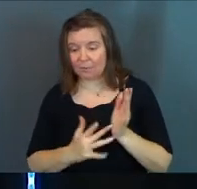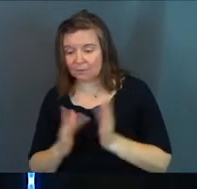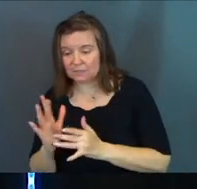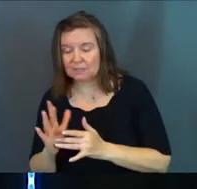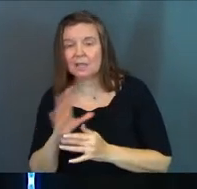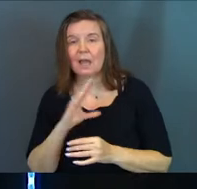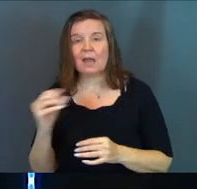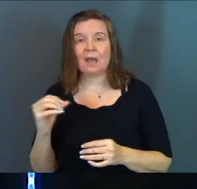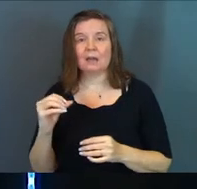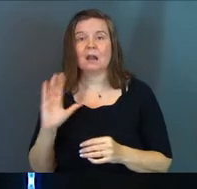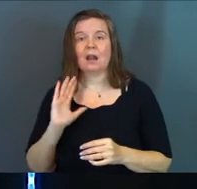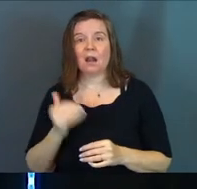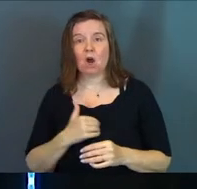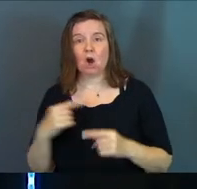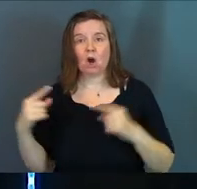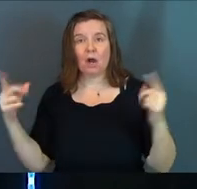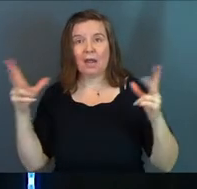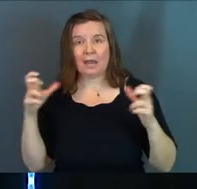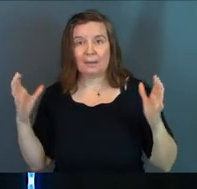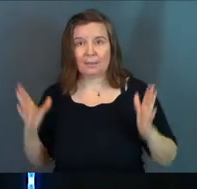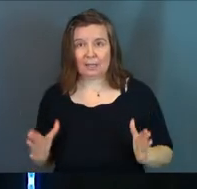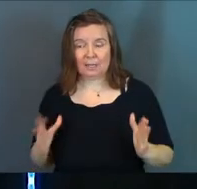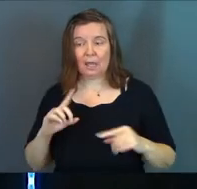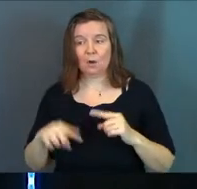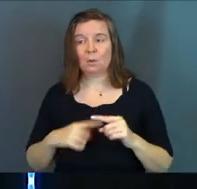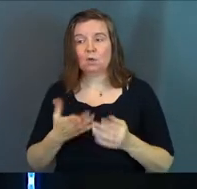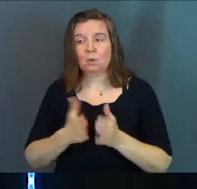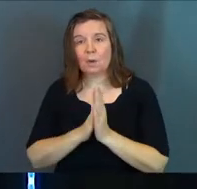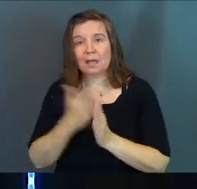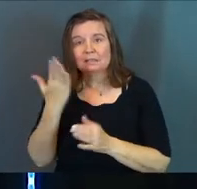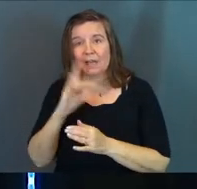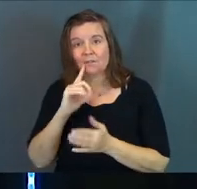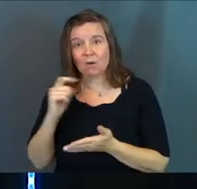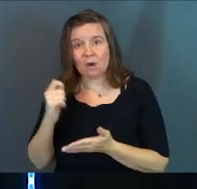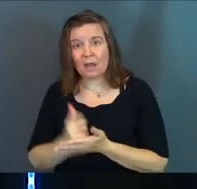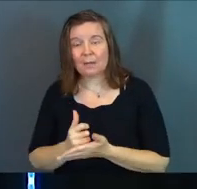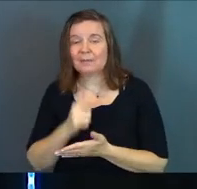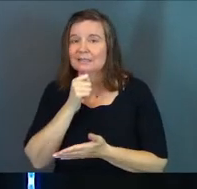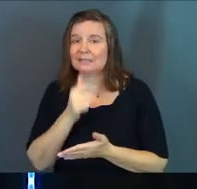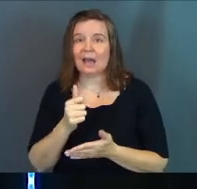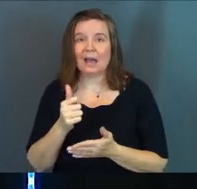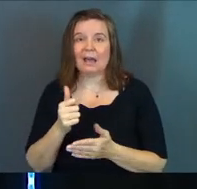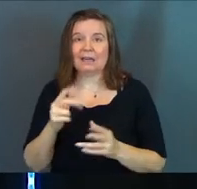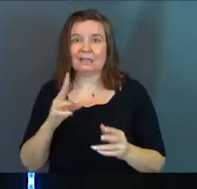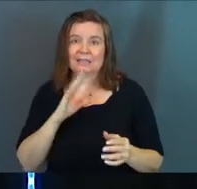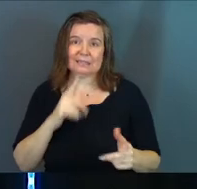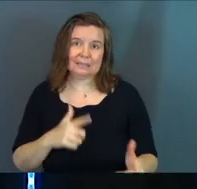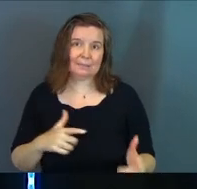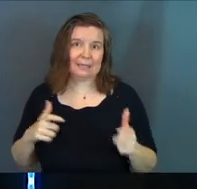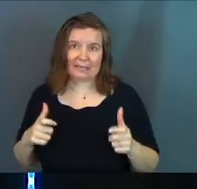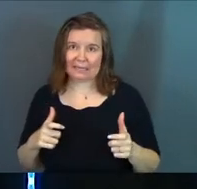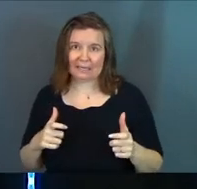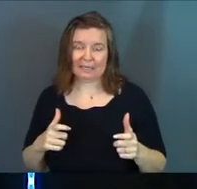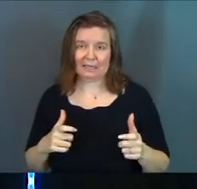Jesus and our enemy. And when you ask God for help, it is not a matter of speed.